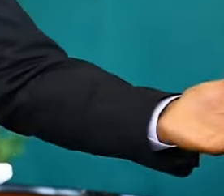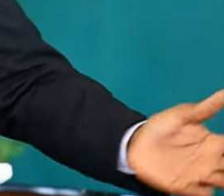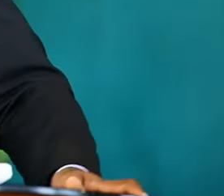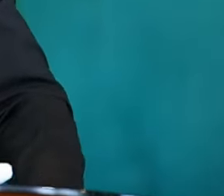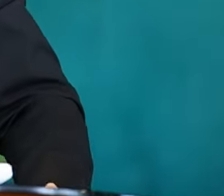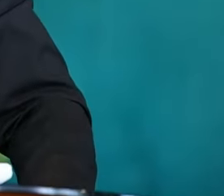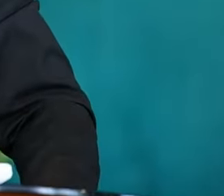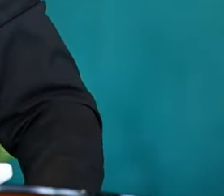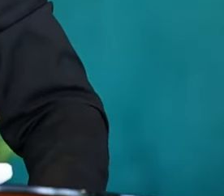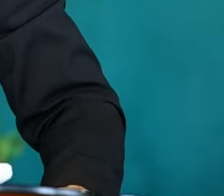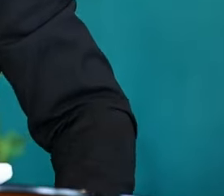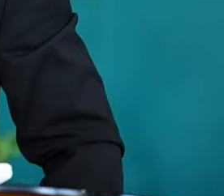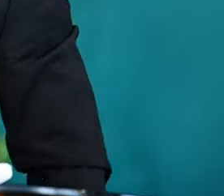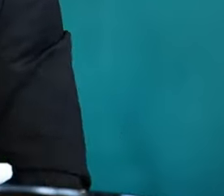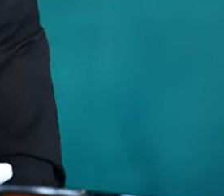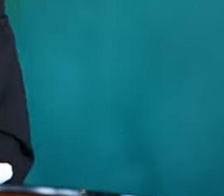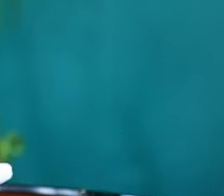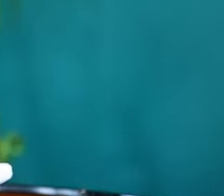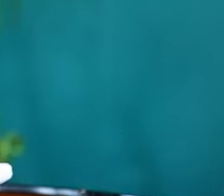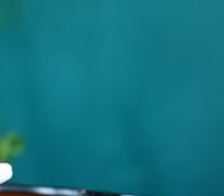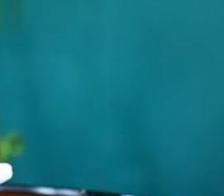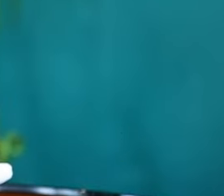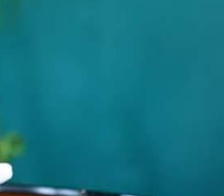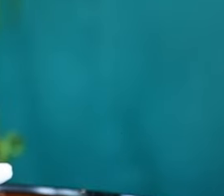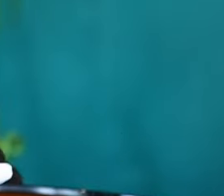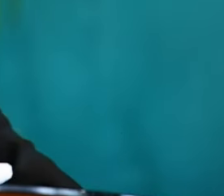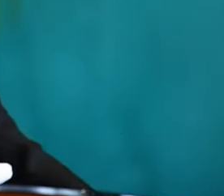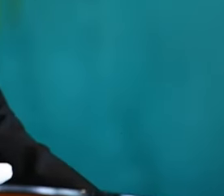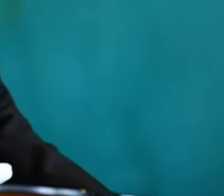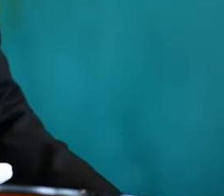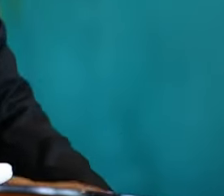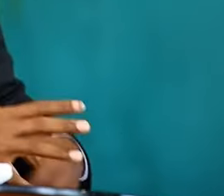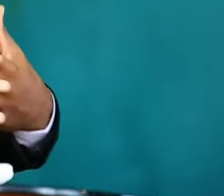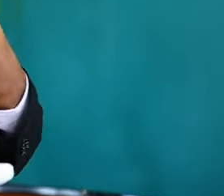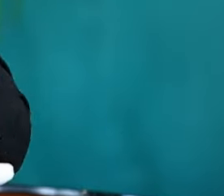what does that mean? As Israel journeyed through the wilderness,